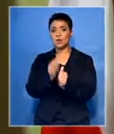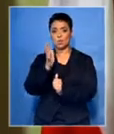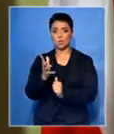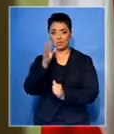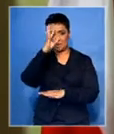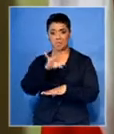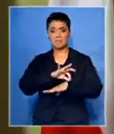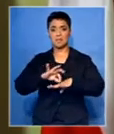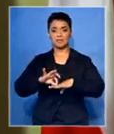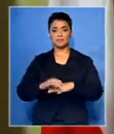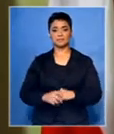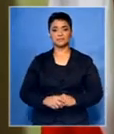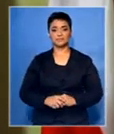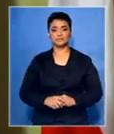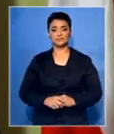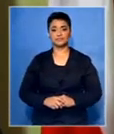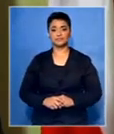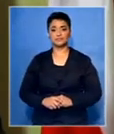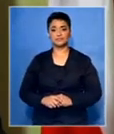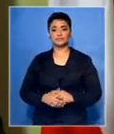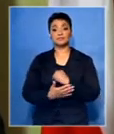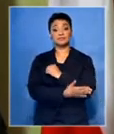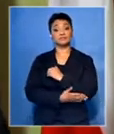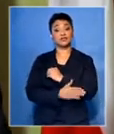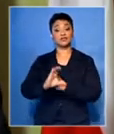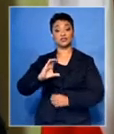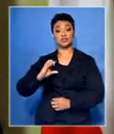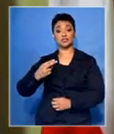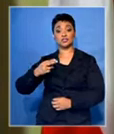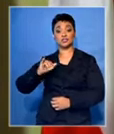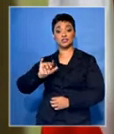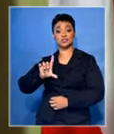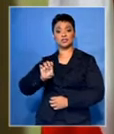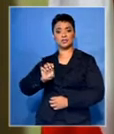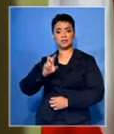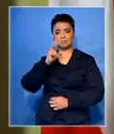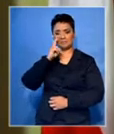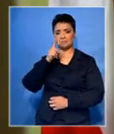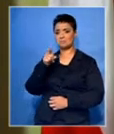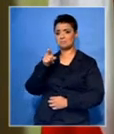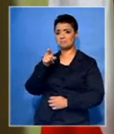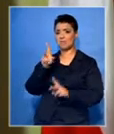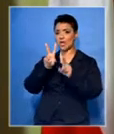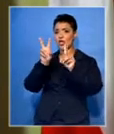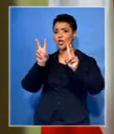has expressed an interest in South Africa's master energy plan